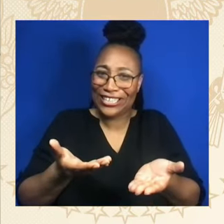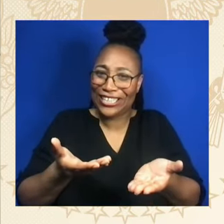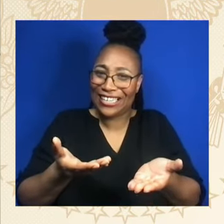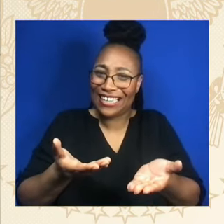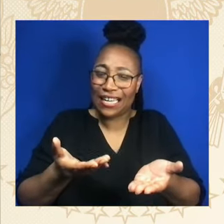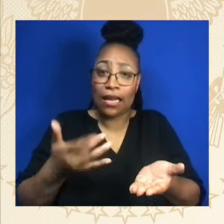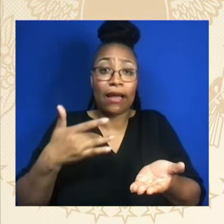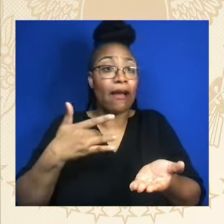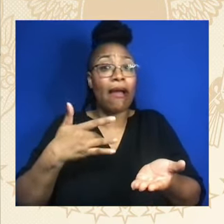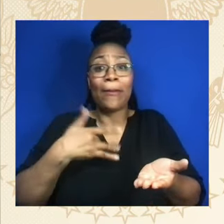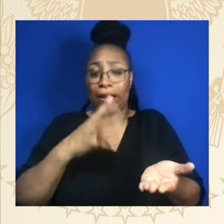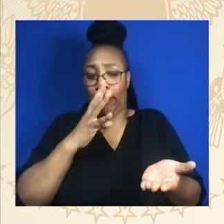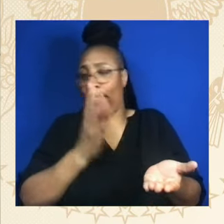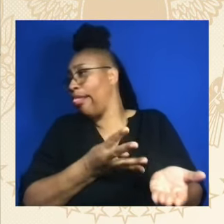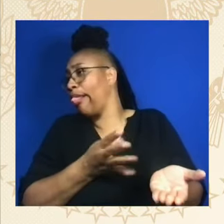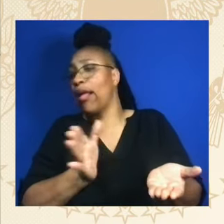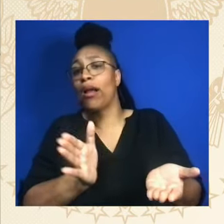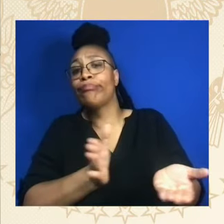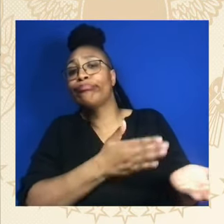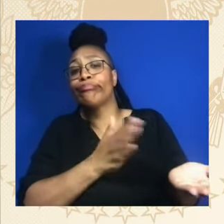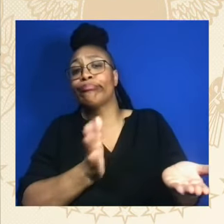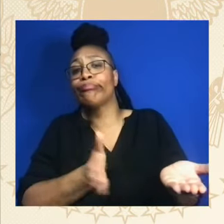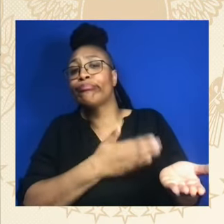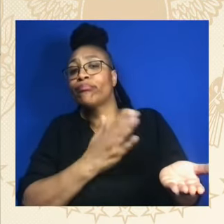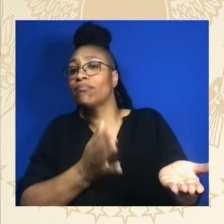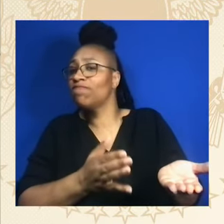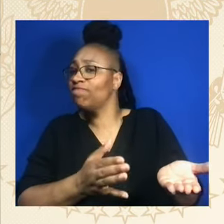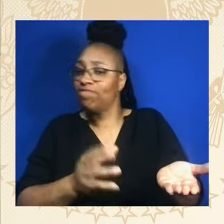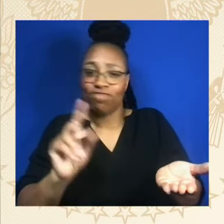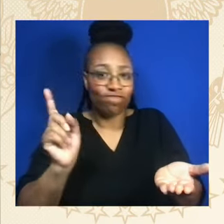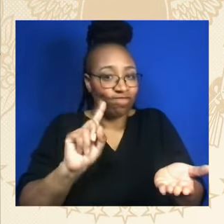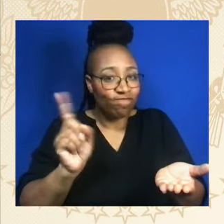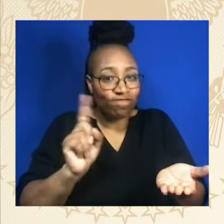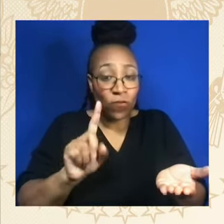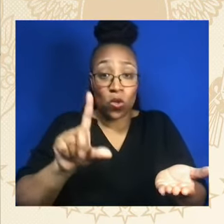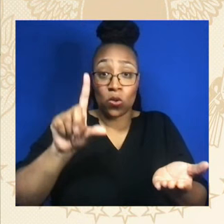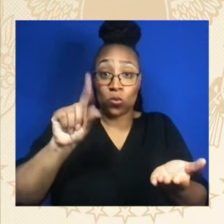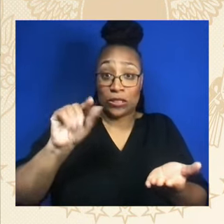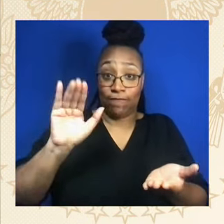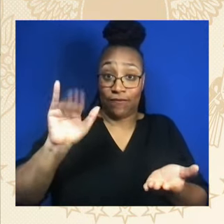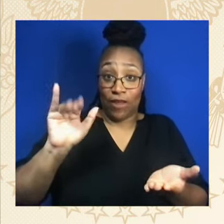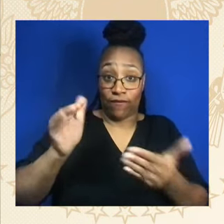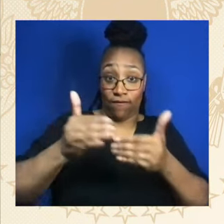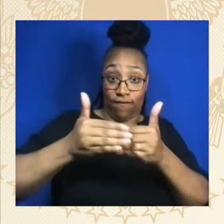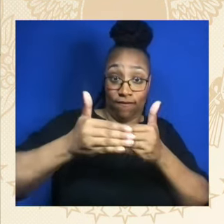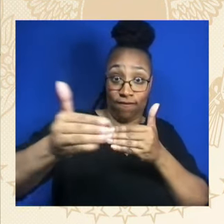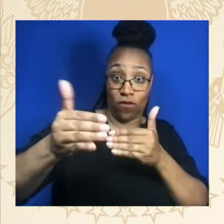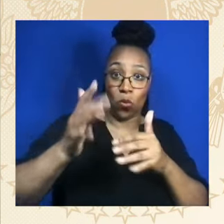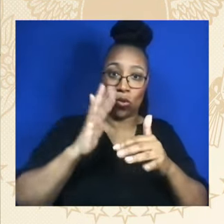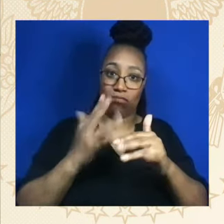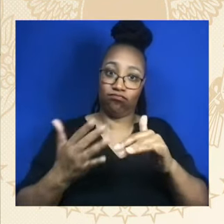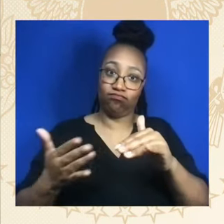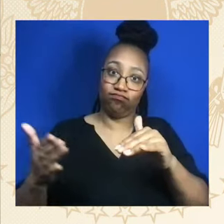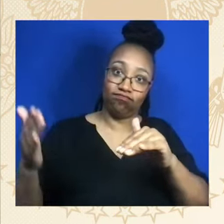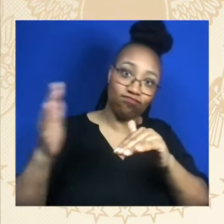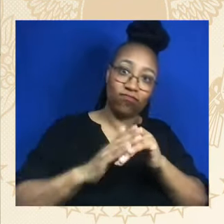to increase that 15 percent of every single contract I award as President of States will go to black and brown small businesses.